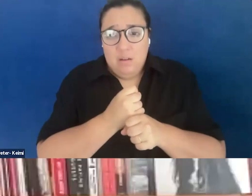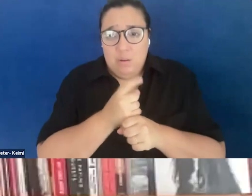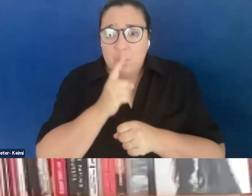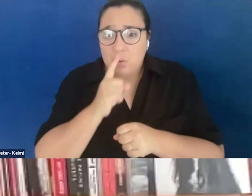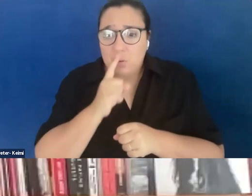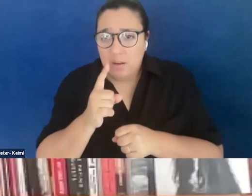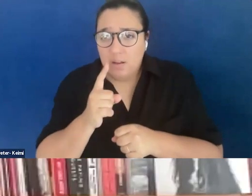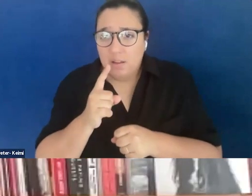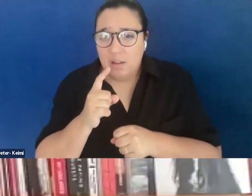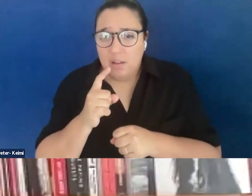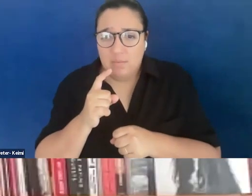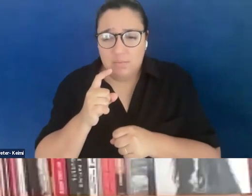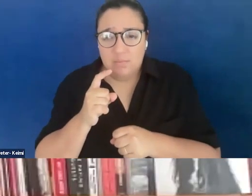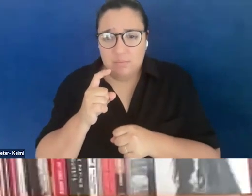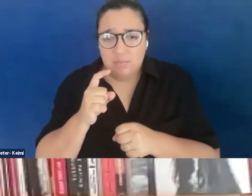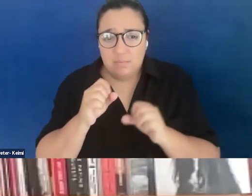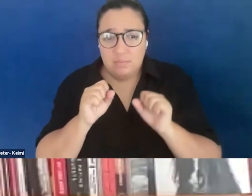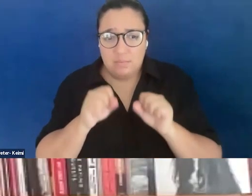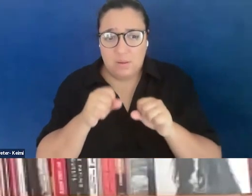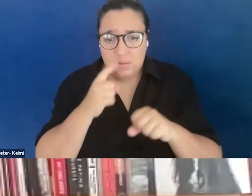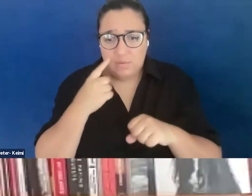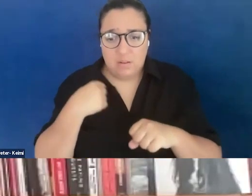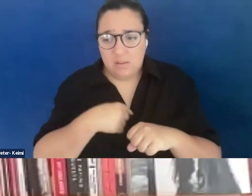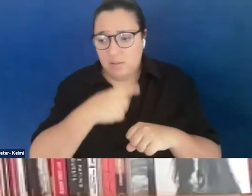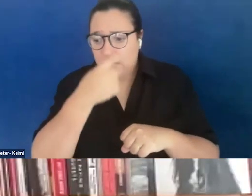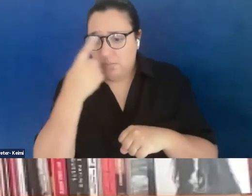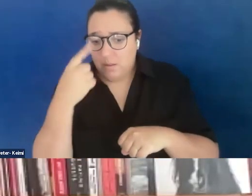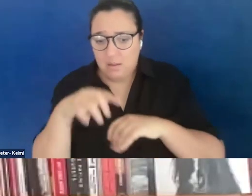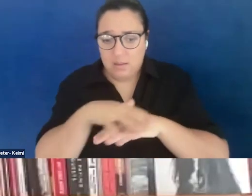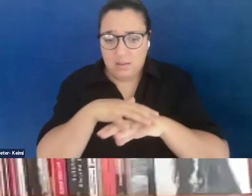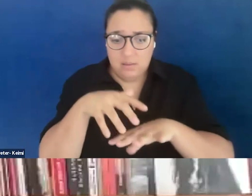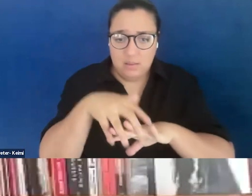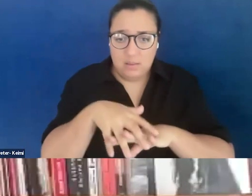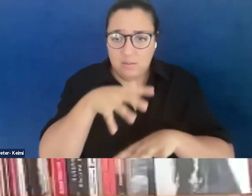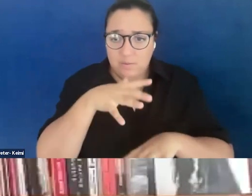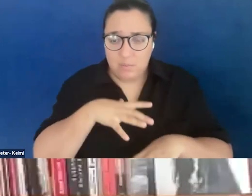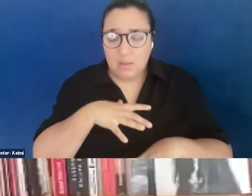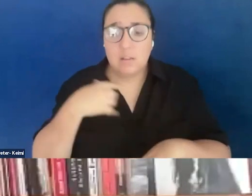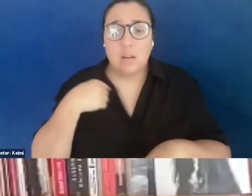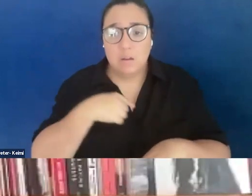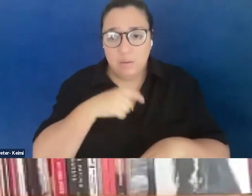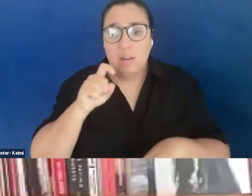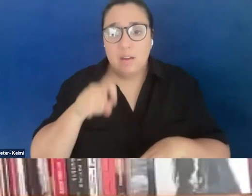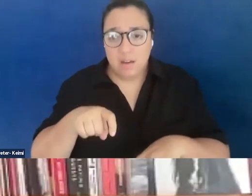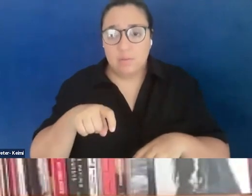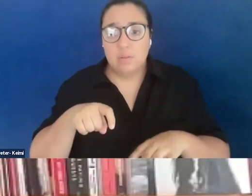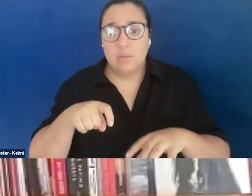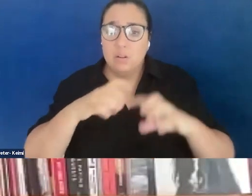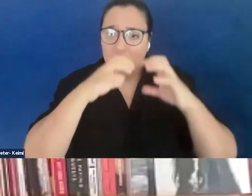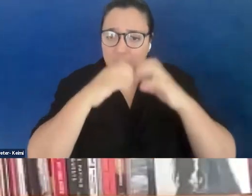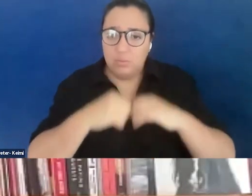and palpable for us as Black and Indigenous feminists, that we actually need to crash the US settler state,